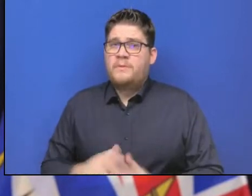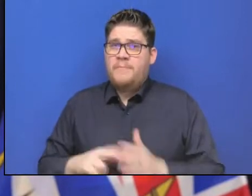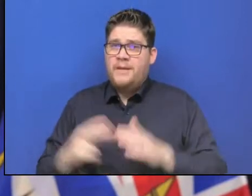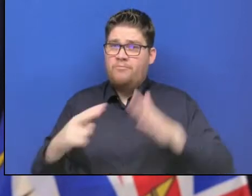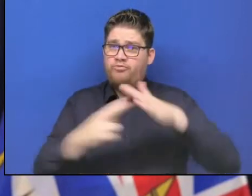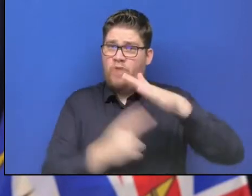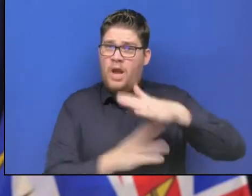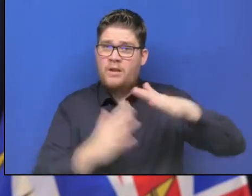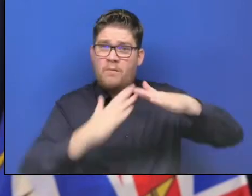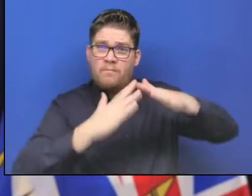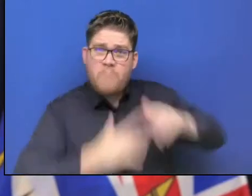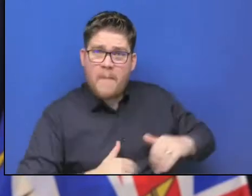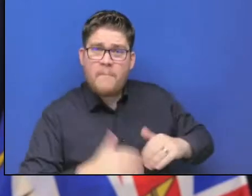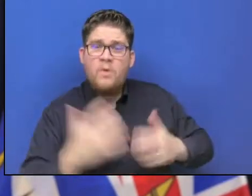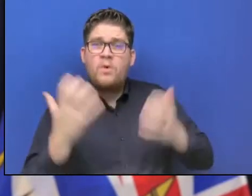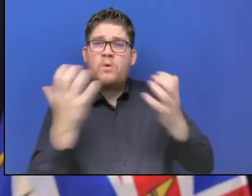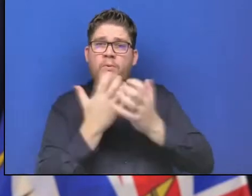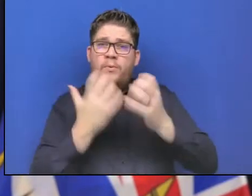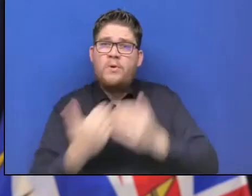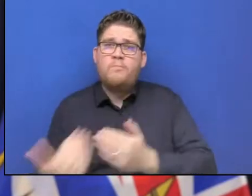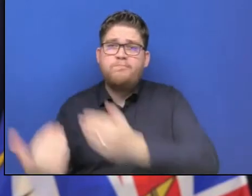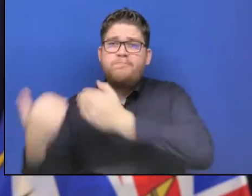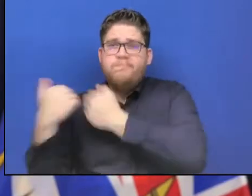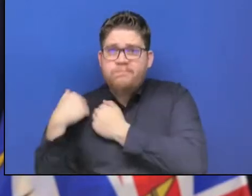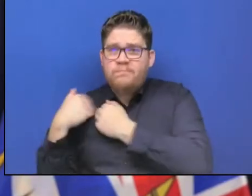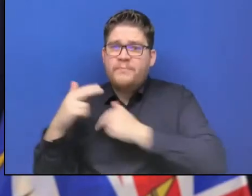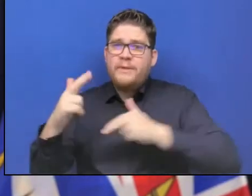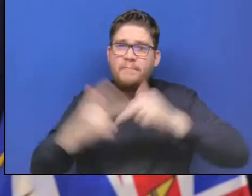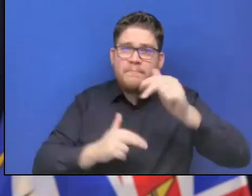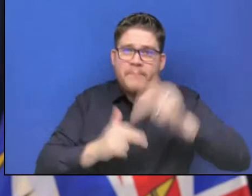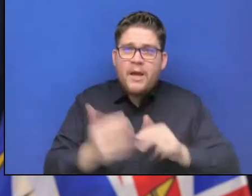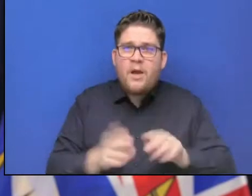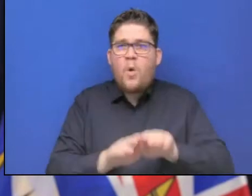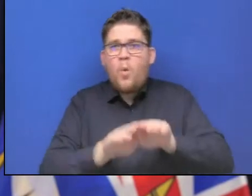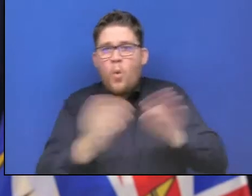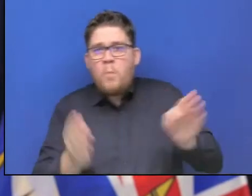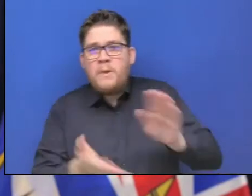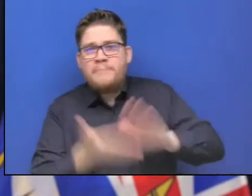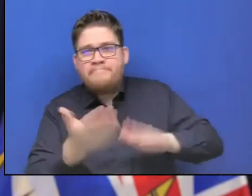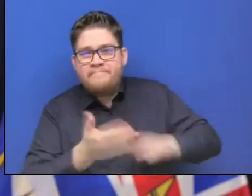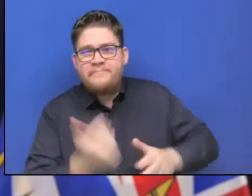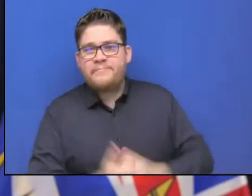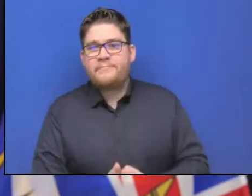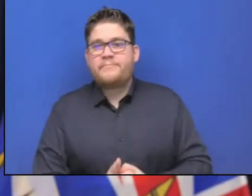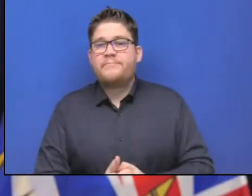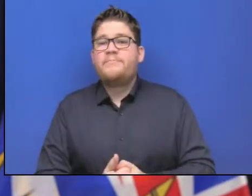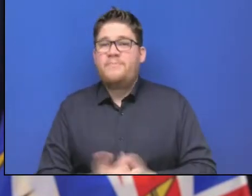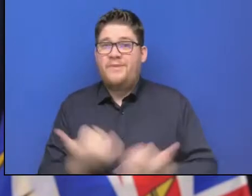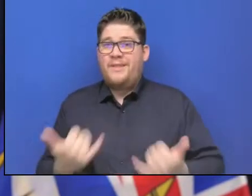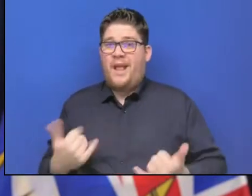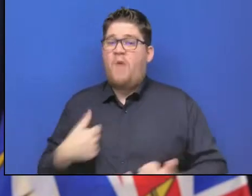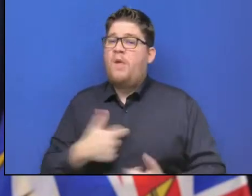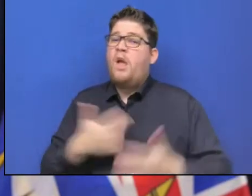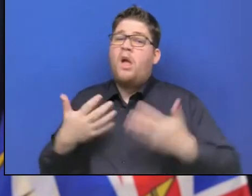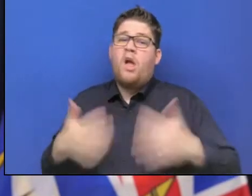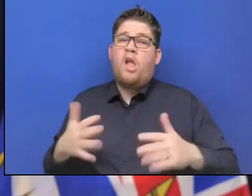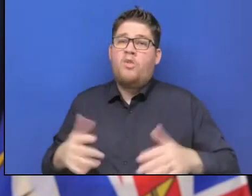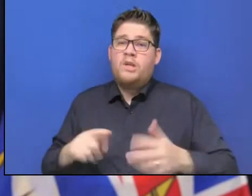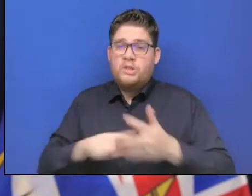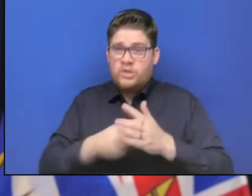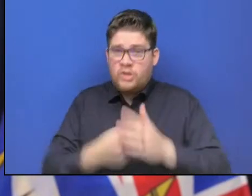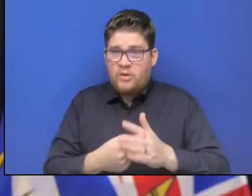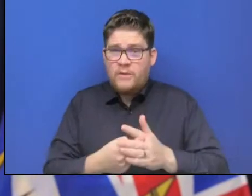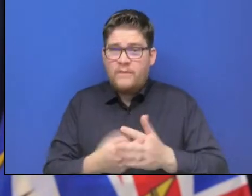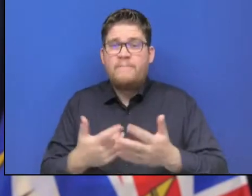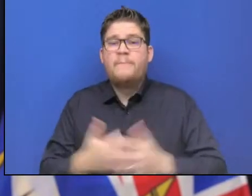back to being fully operational. But I'm pleased to report that the work has begun right now. We have over 100 pieces of equipment working